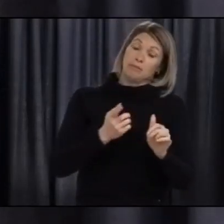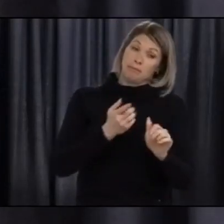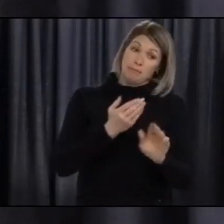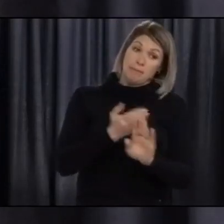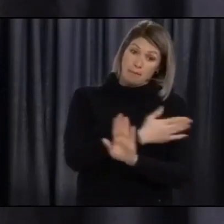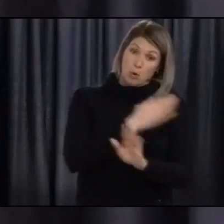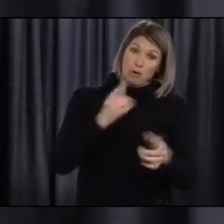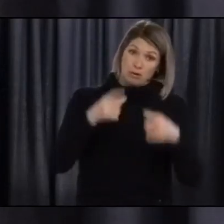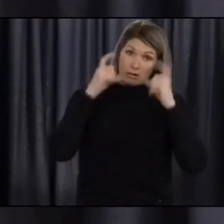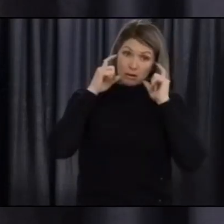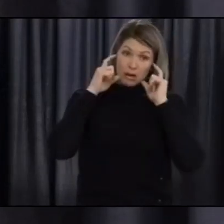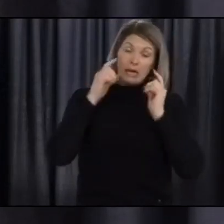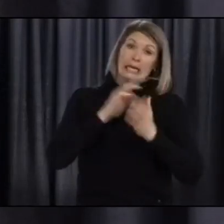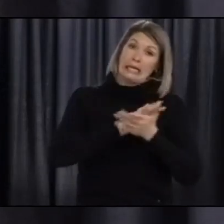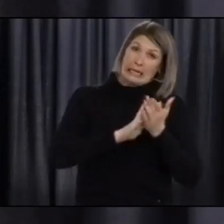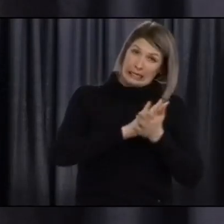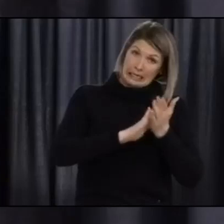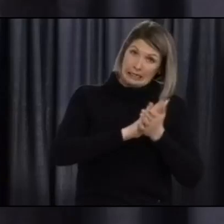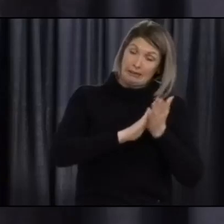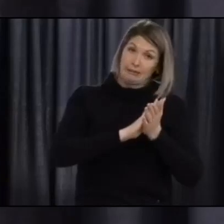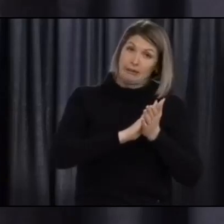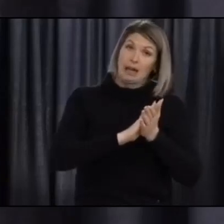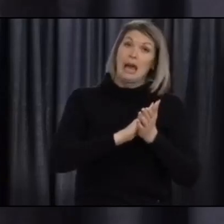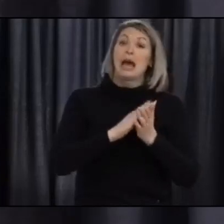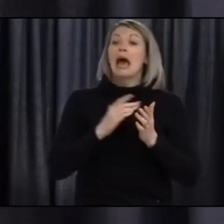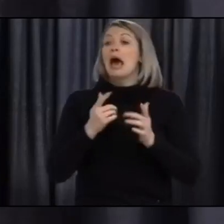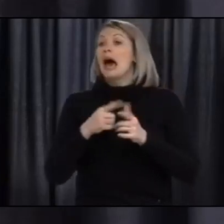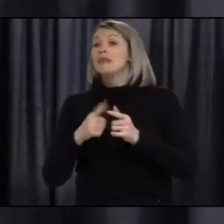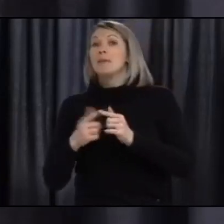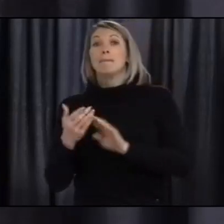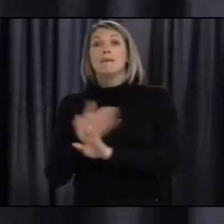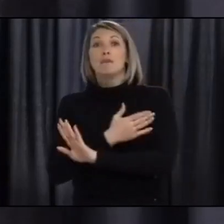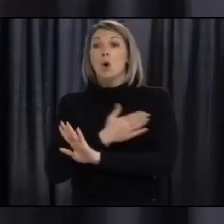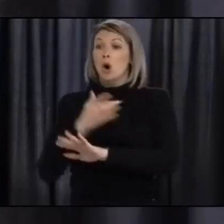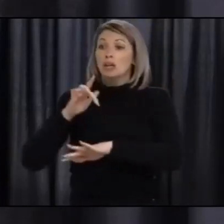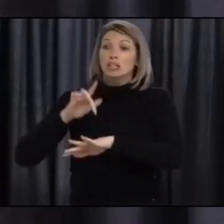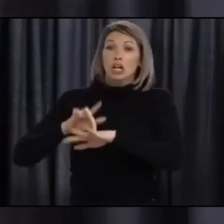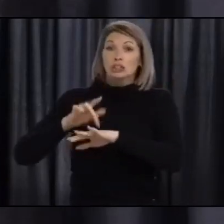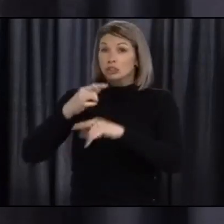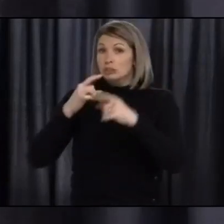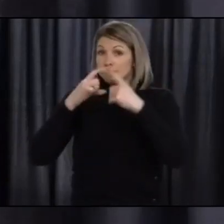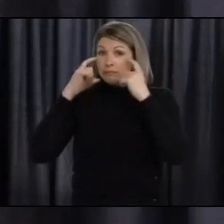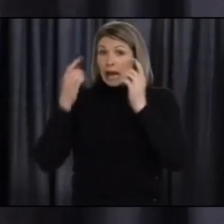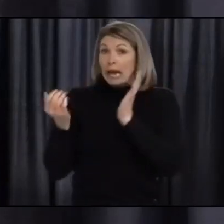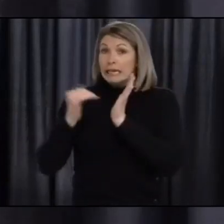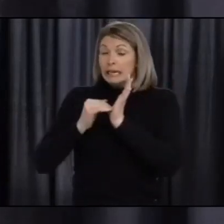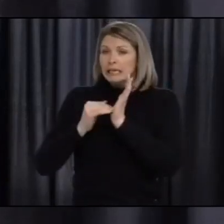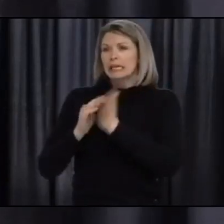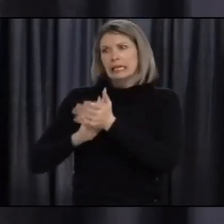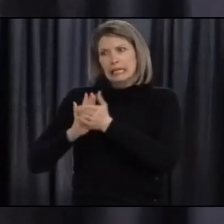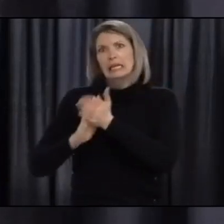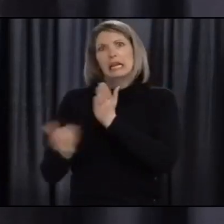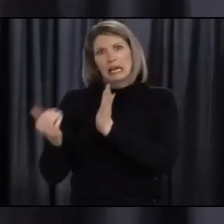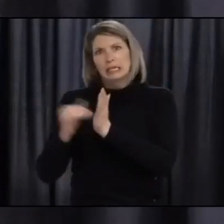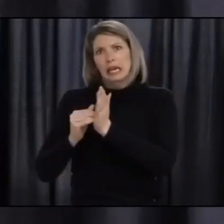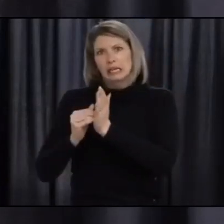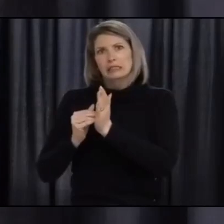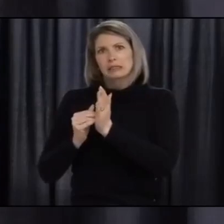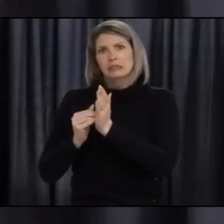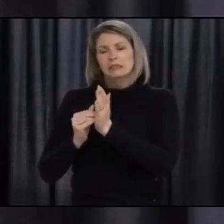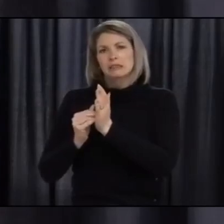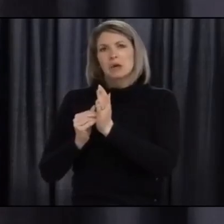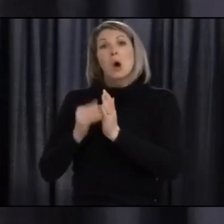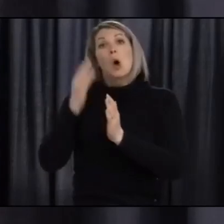while wearing it. You have to be very attentive and not touch your face or the mask. This helps to stop the spread of COVID